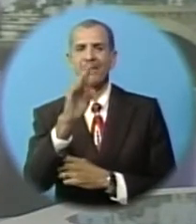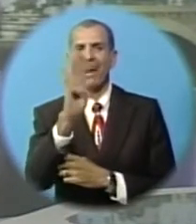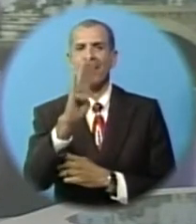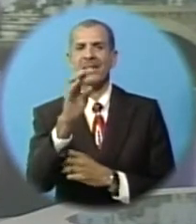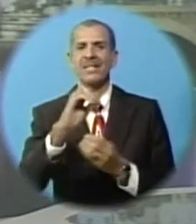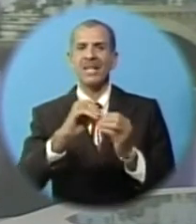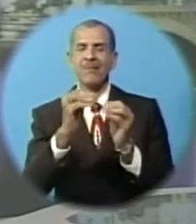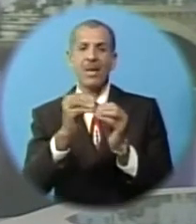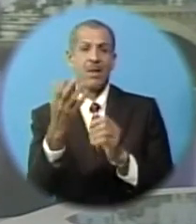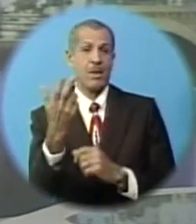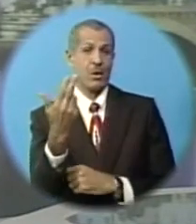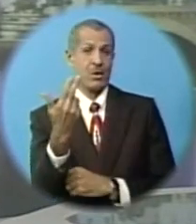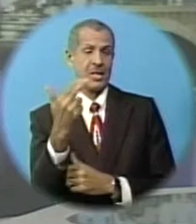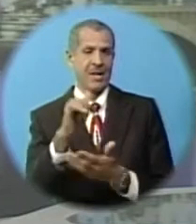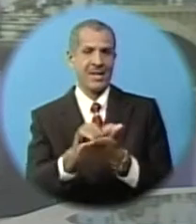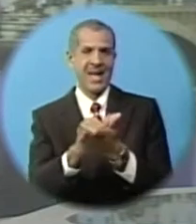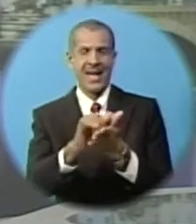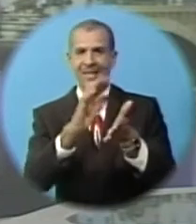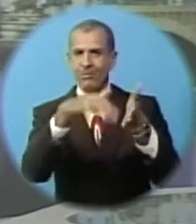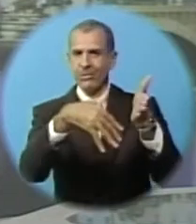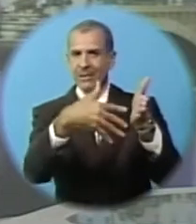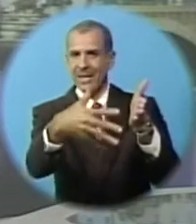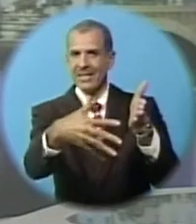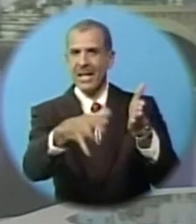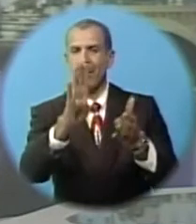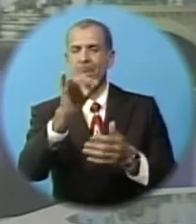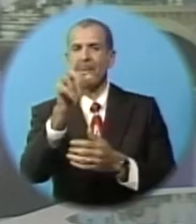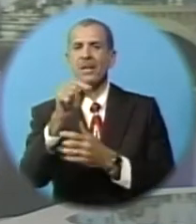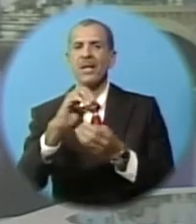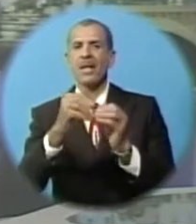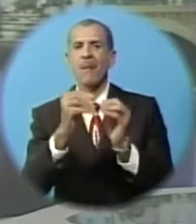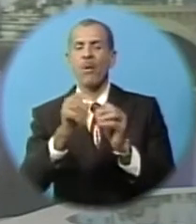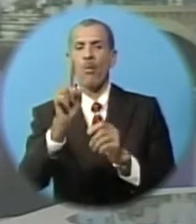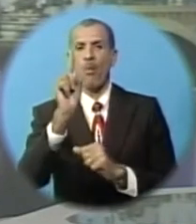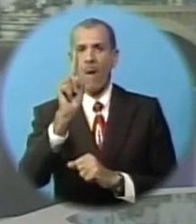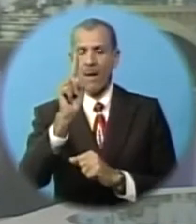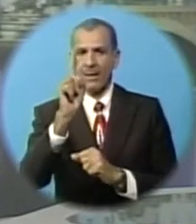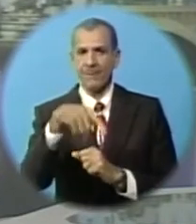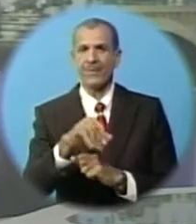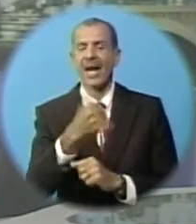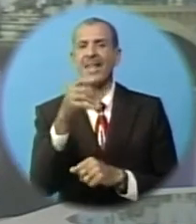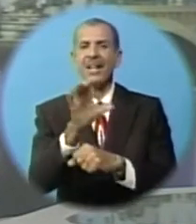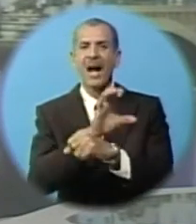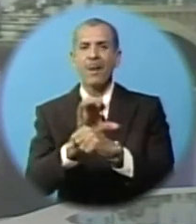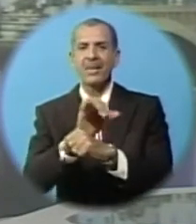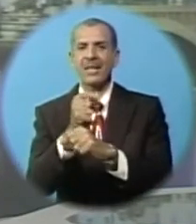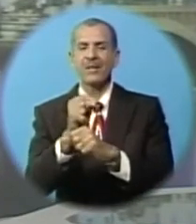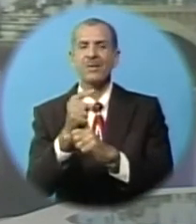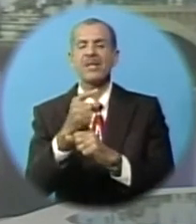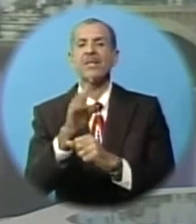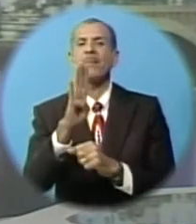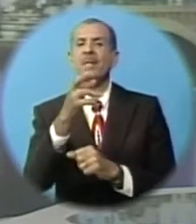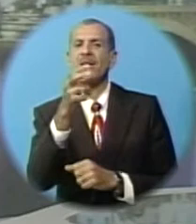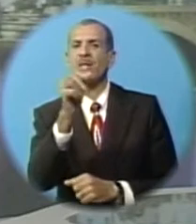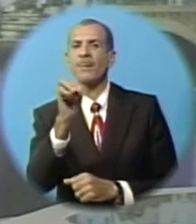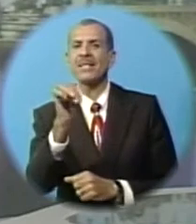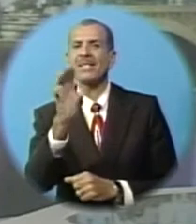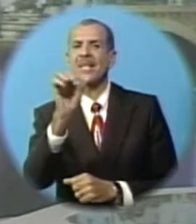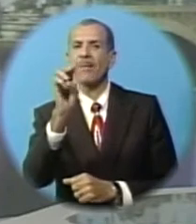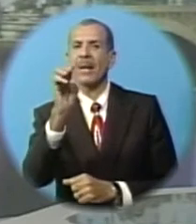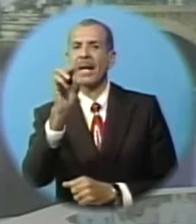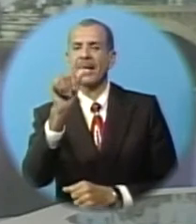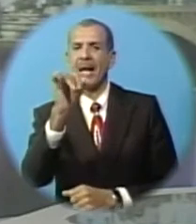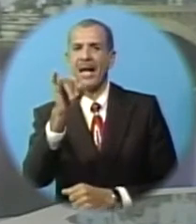at 13 on that list, with Bermuda at number one. Other Caribbean territories include the Bahamas, Cayman